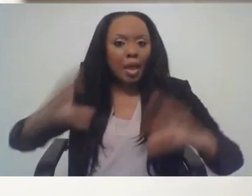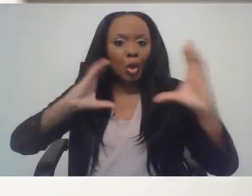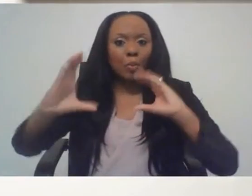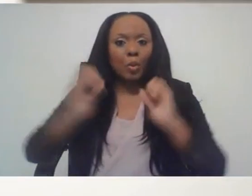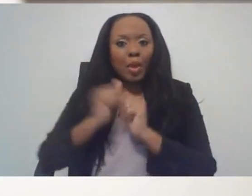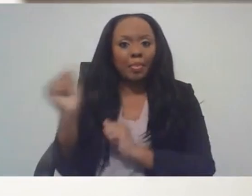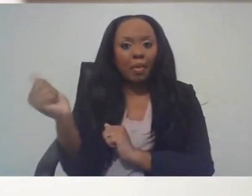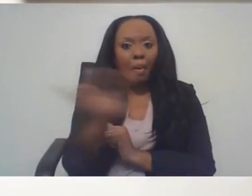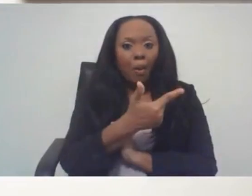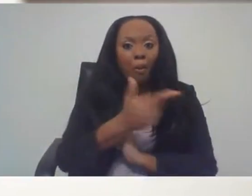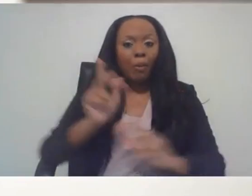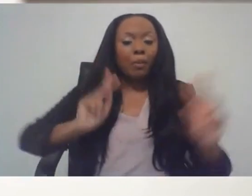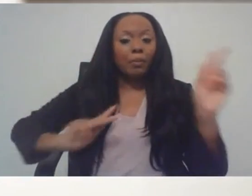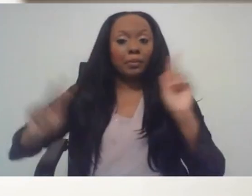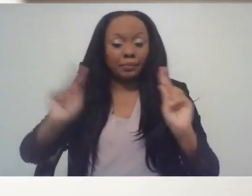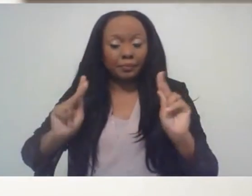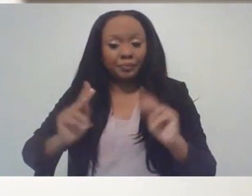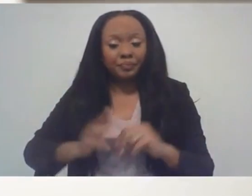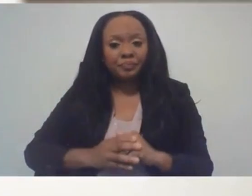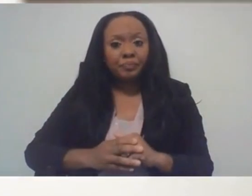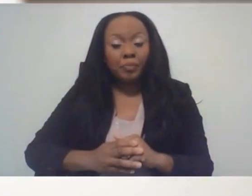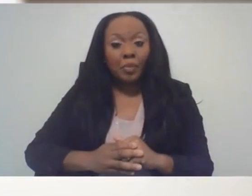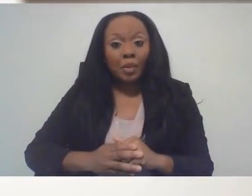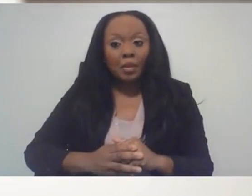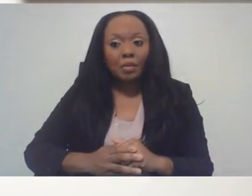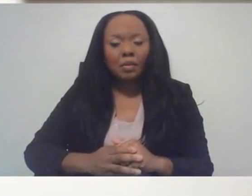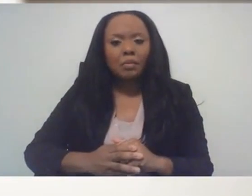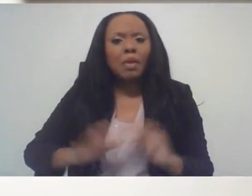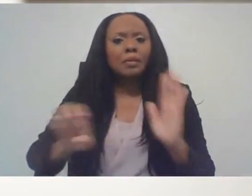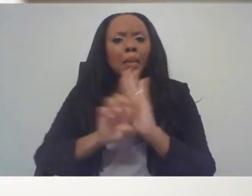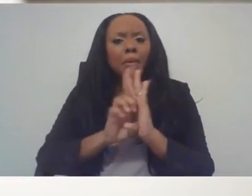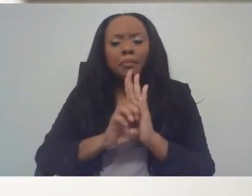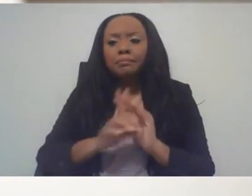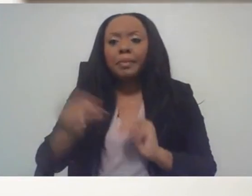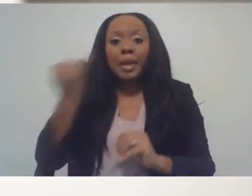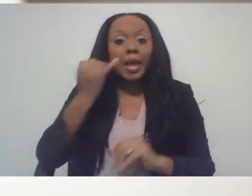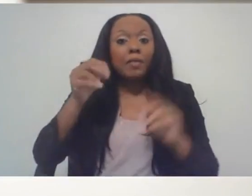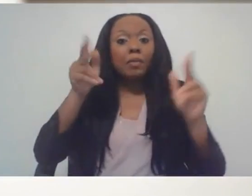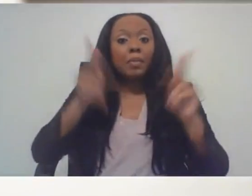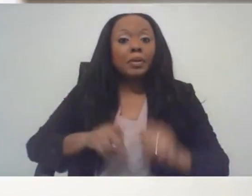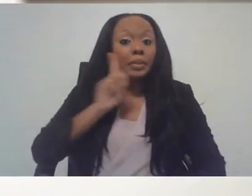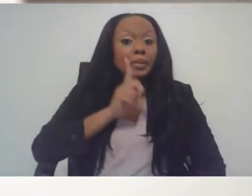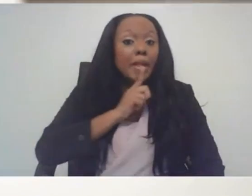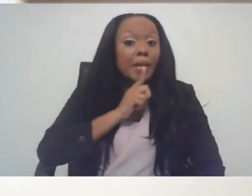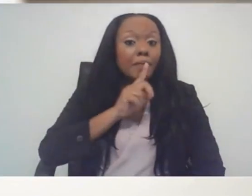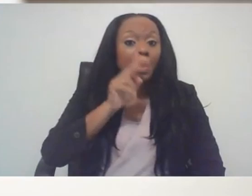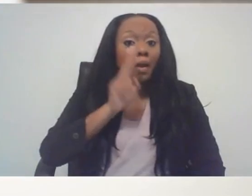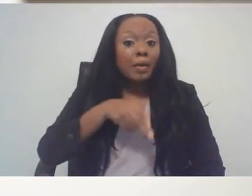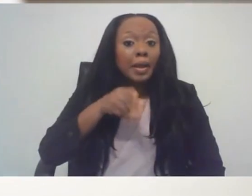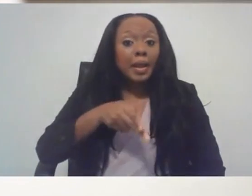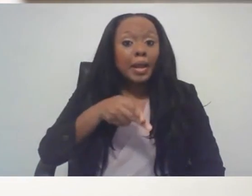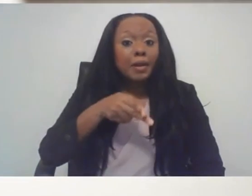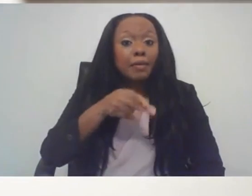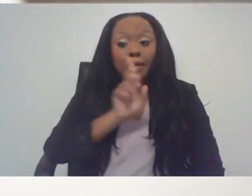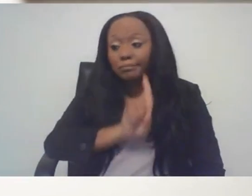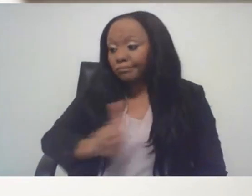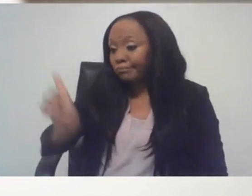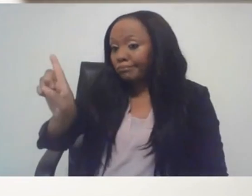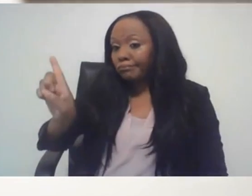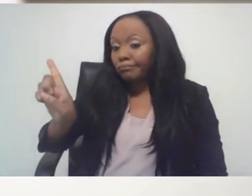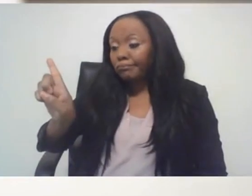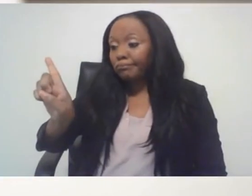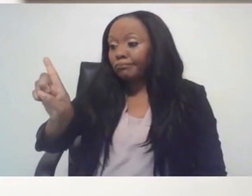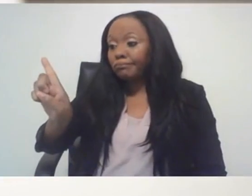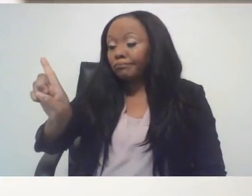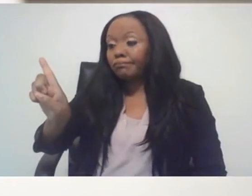other people. In essence, what we're trying to do is to make sure that when a person who is deaf or hard of hearing goes to a